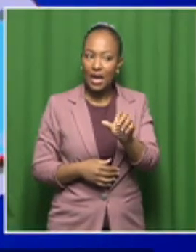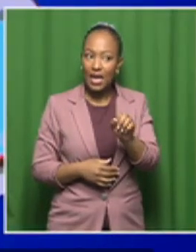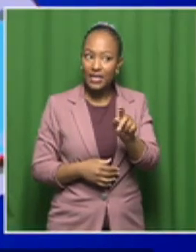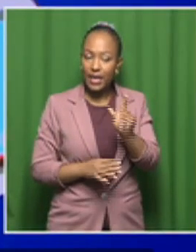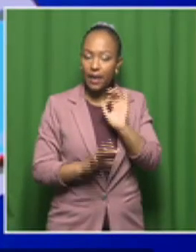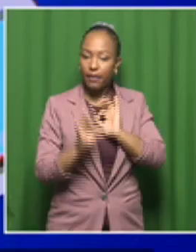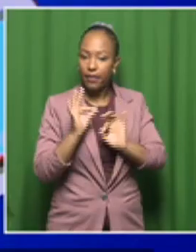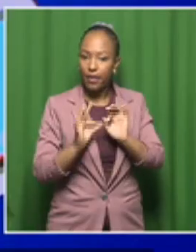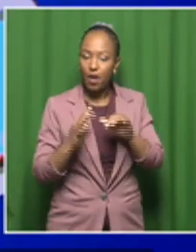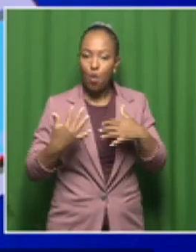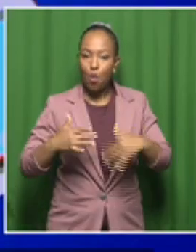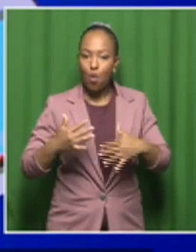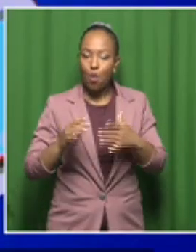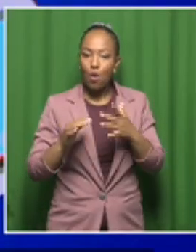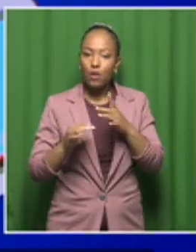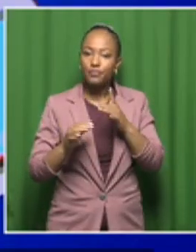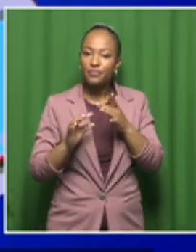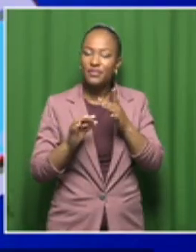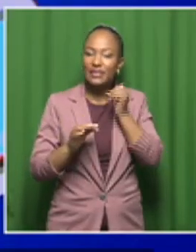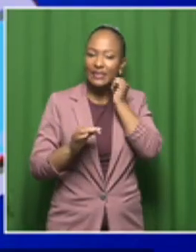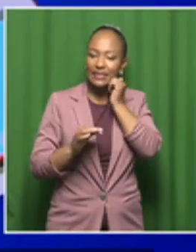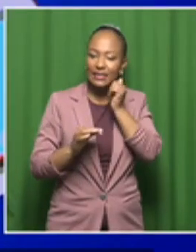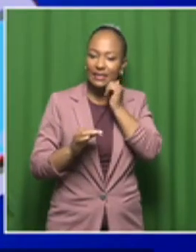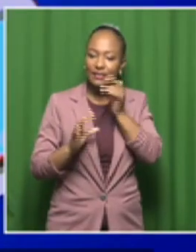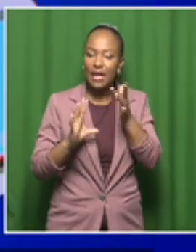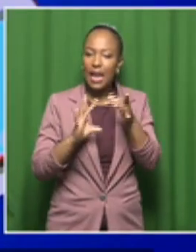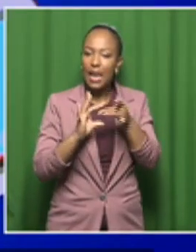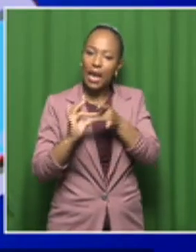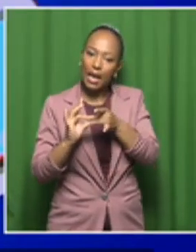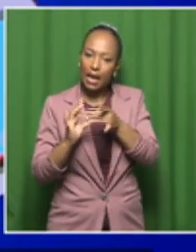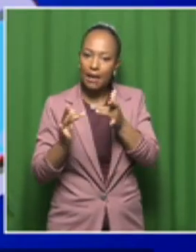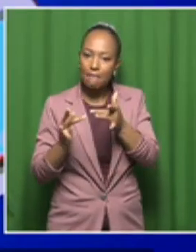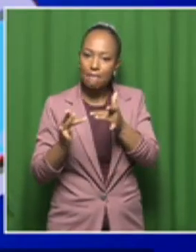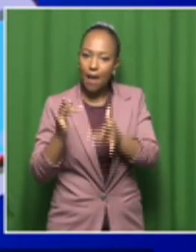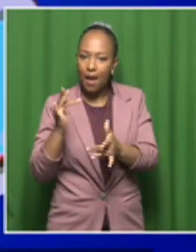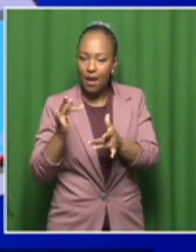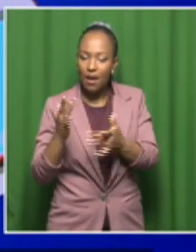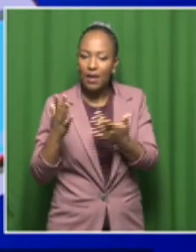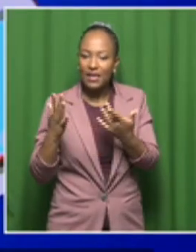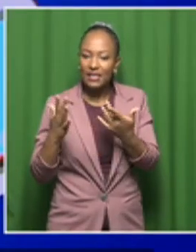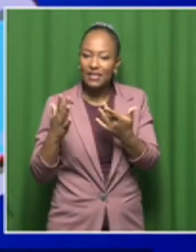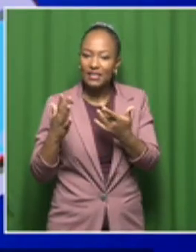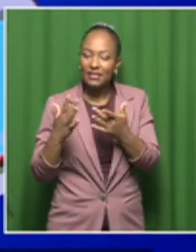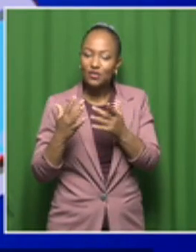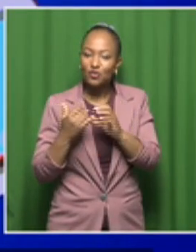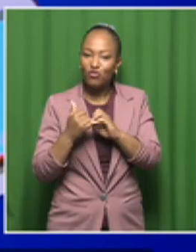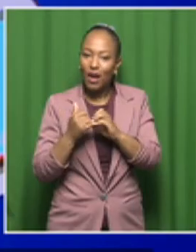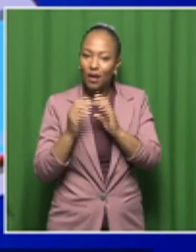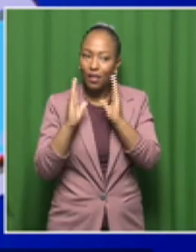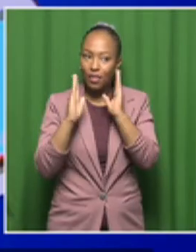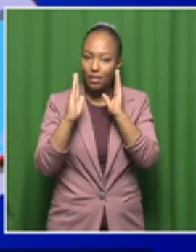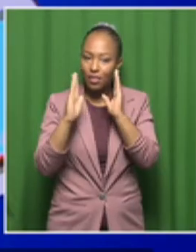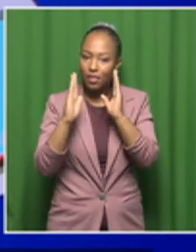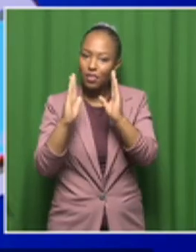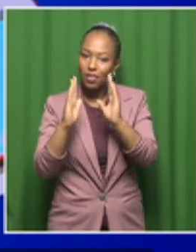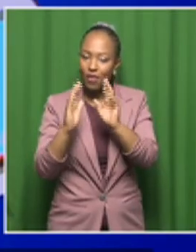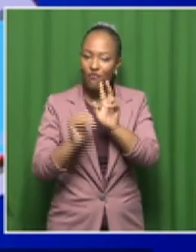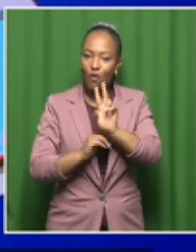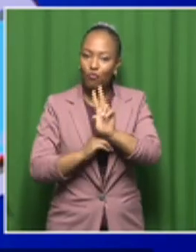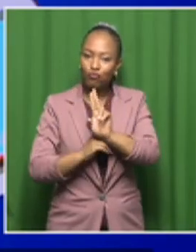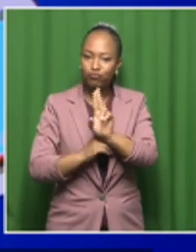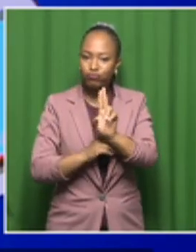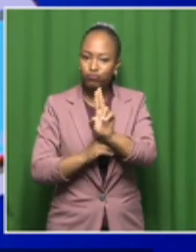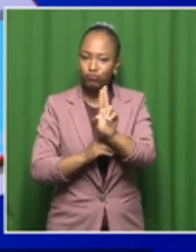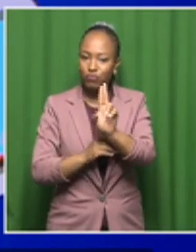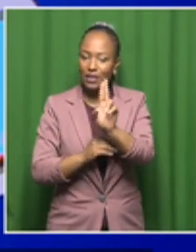like our link to them is broken. I can see that they're indoors and they're trying to sort of meander through the passageways. And obviously that signal not doing